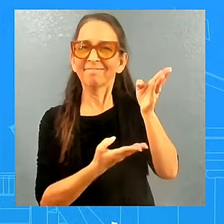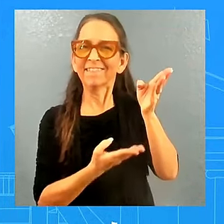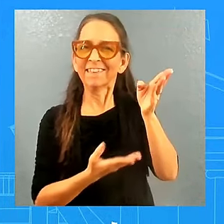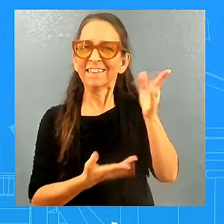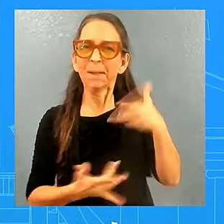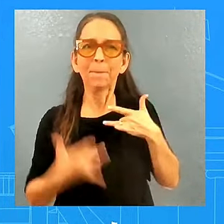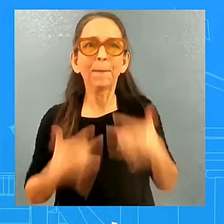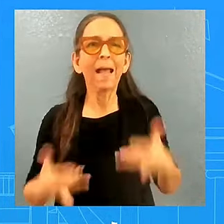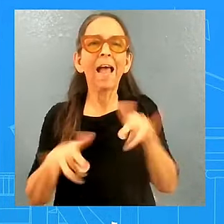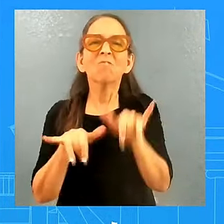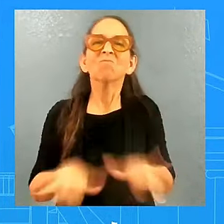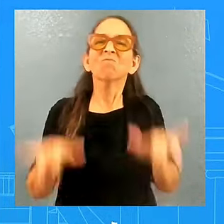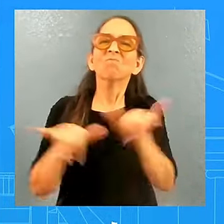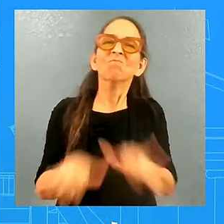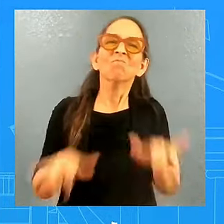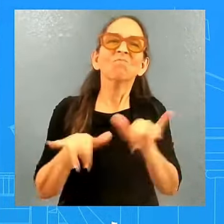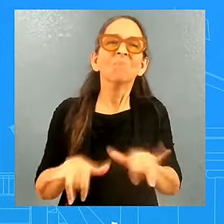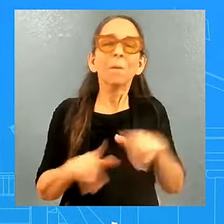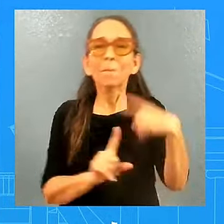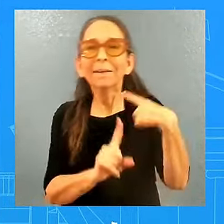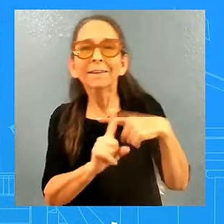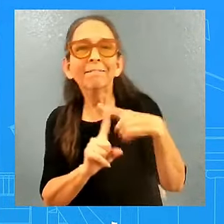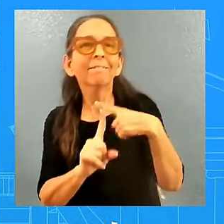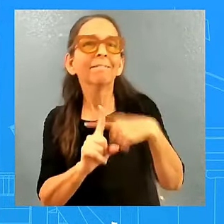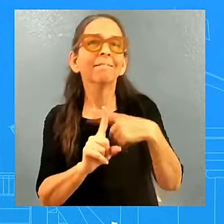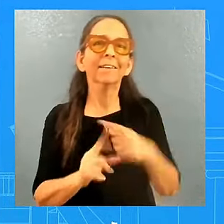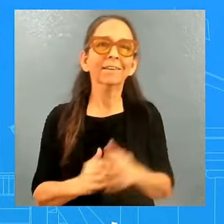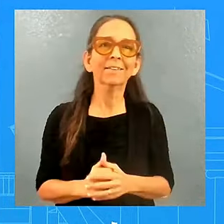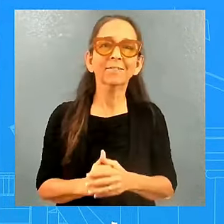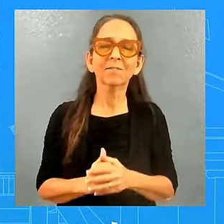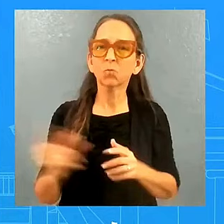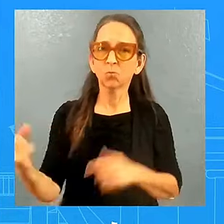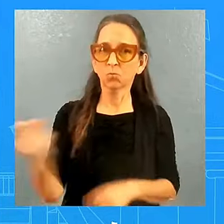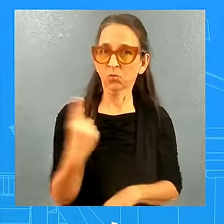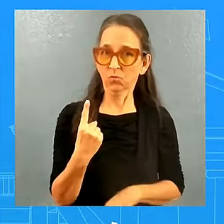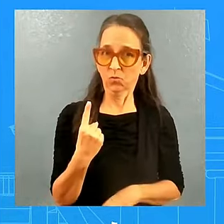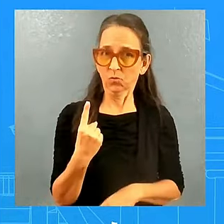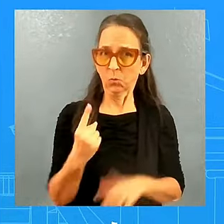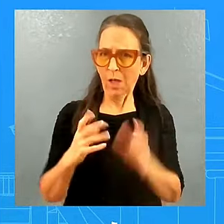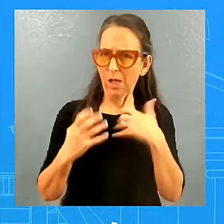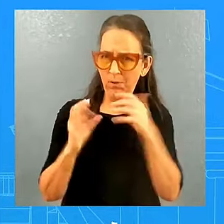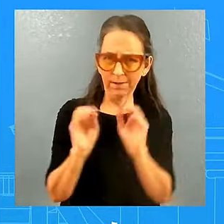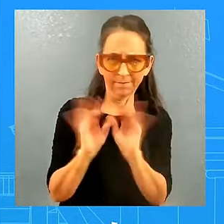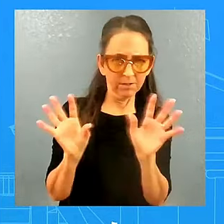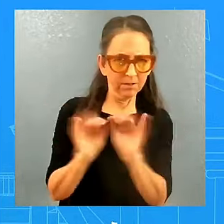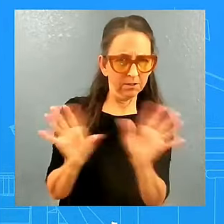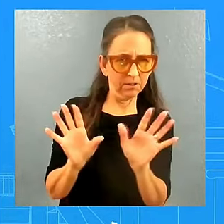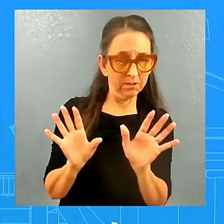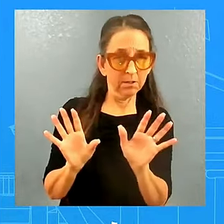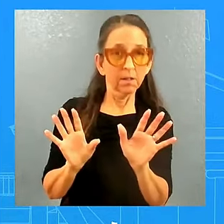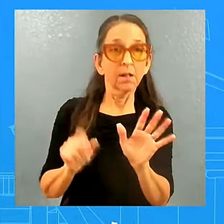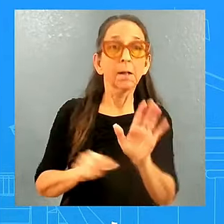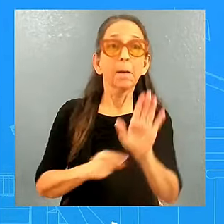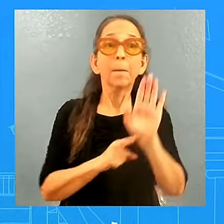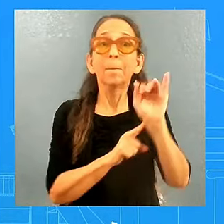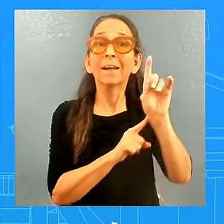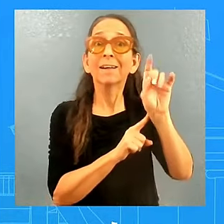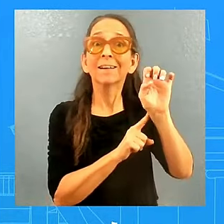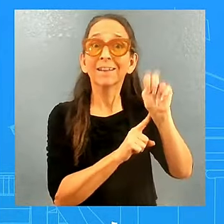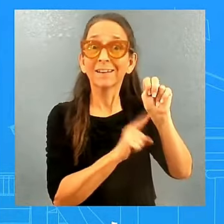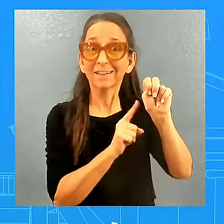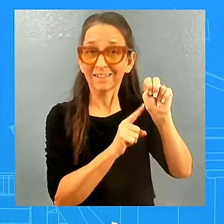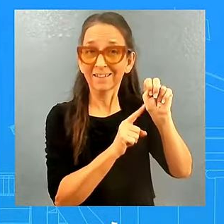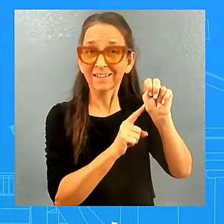clear, do you still believe that Trump is a threat to democracy? I think that the president was very clear what he stated,